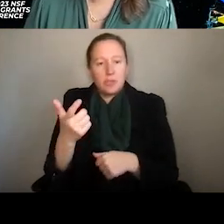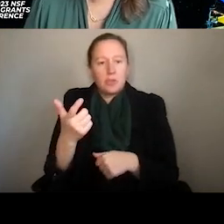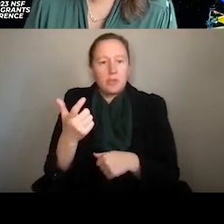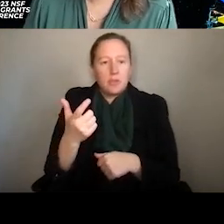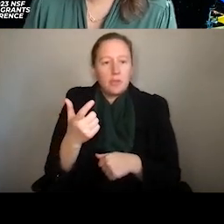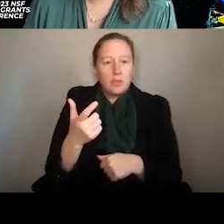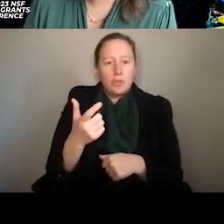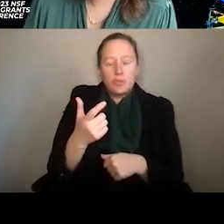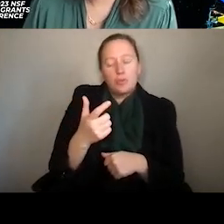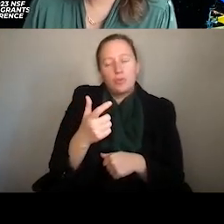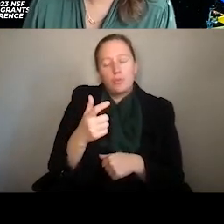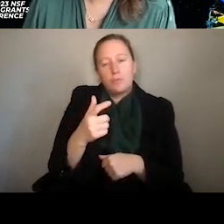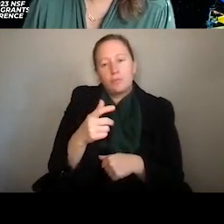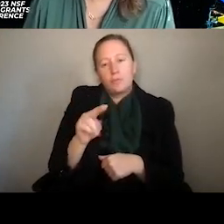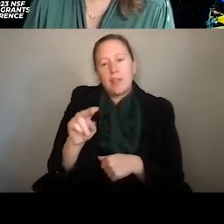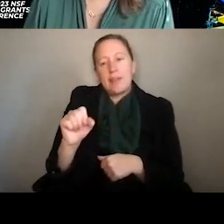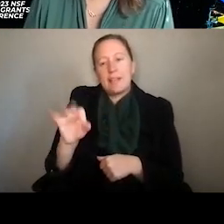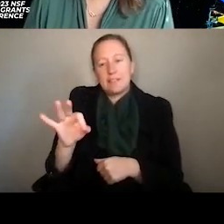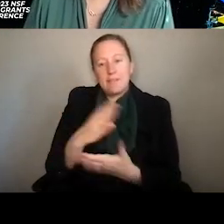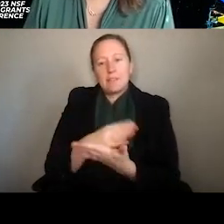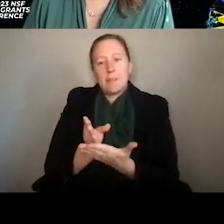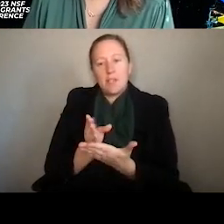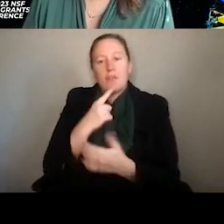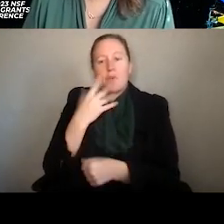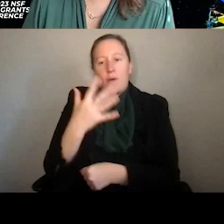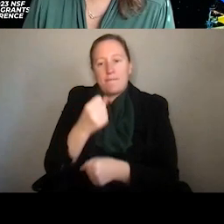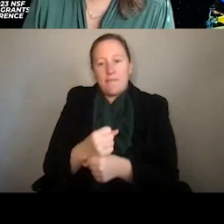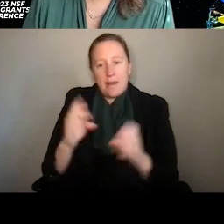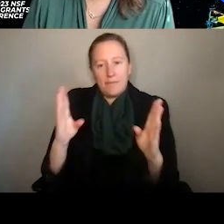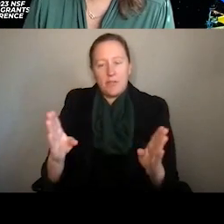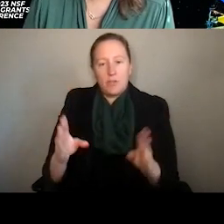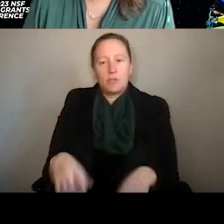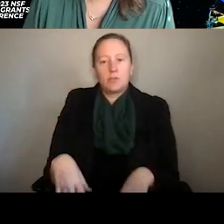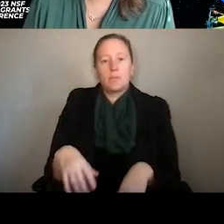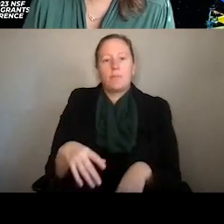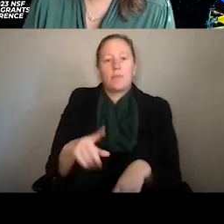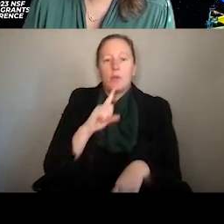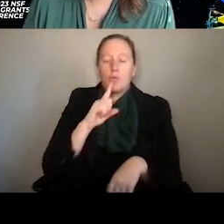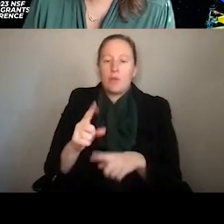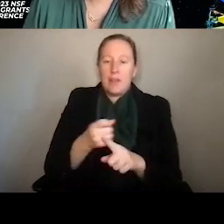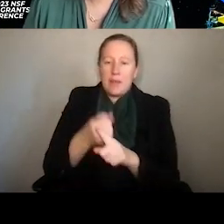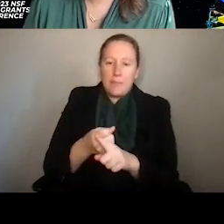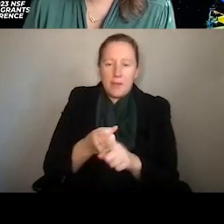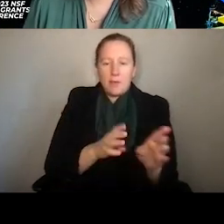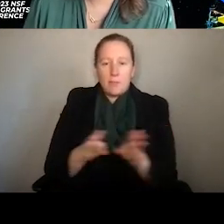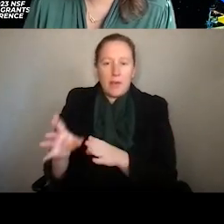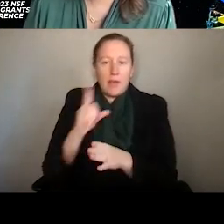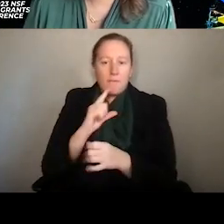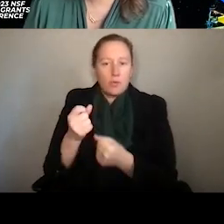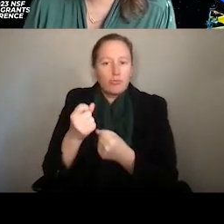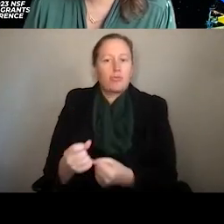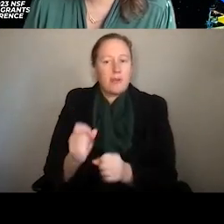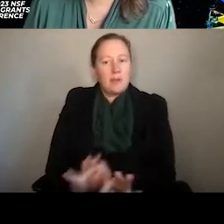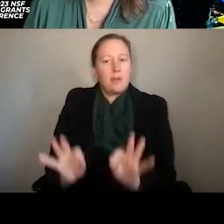years. And this has a lot of long-term implications, and of course has impacted NSF's plans for strengthening fundamental research